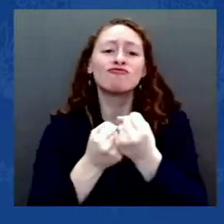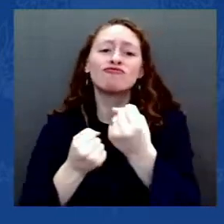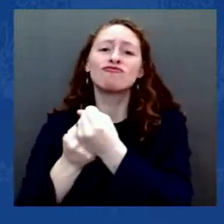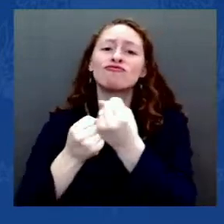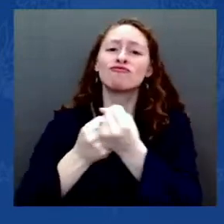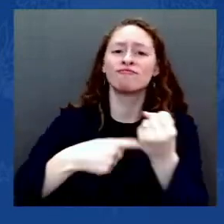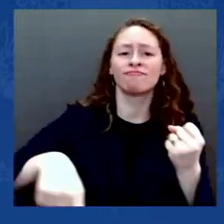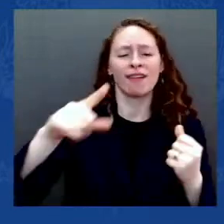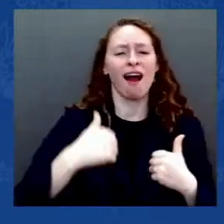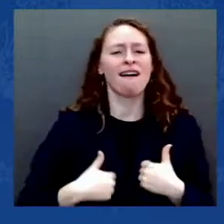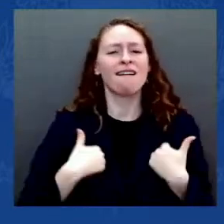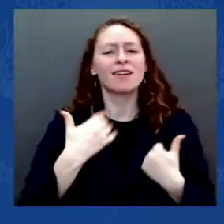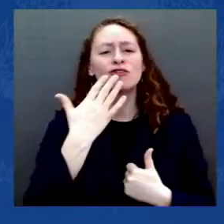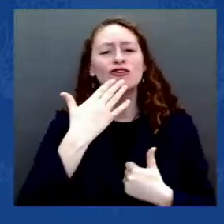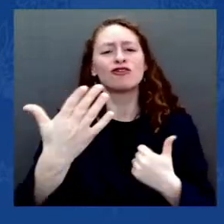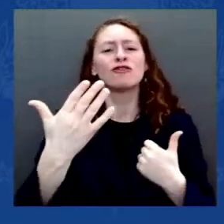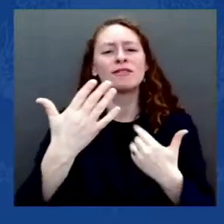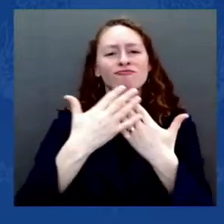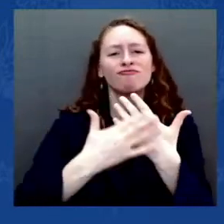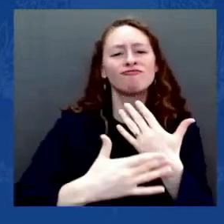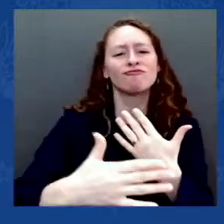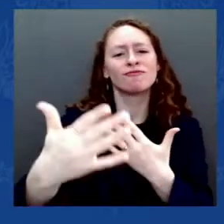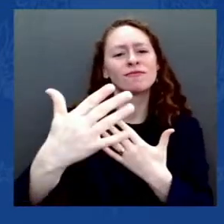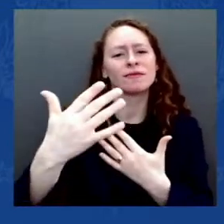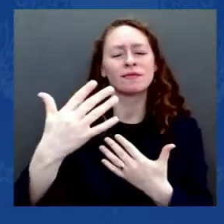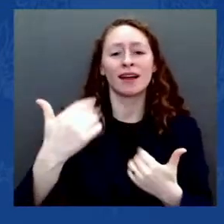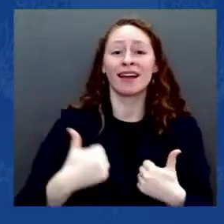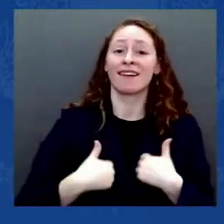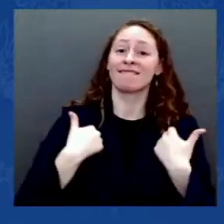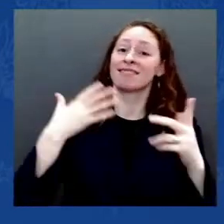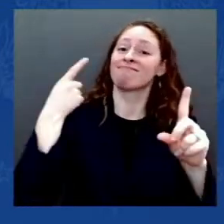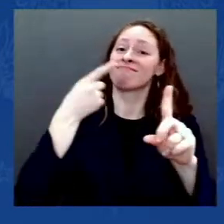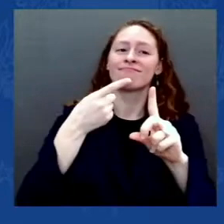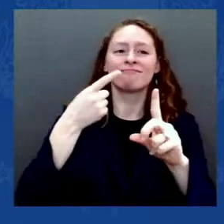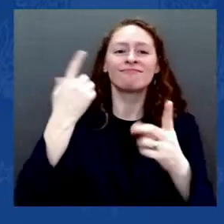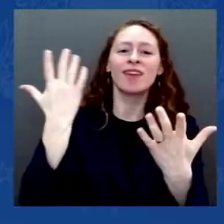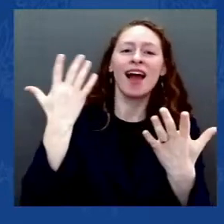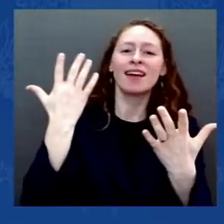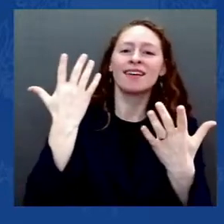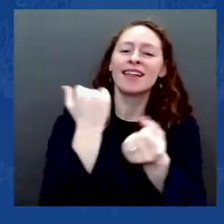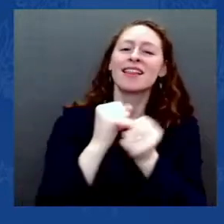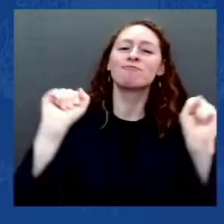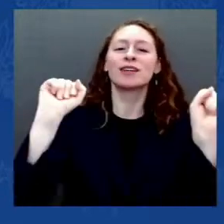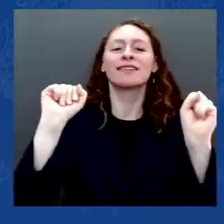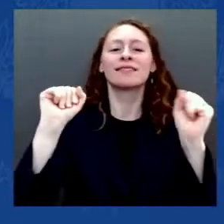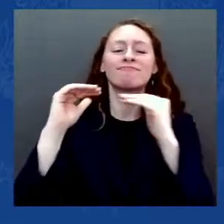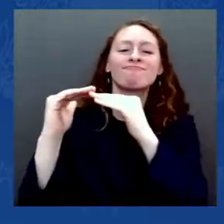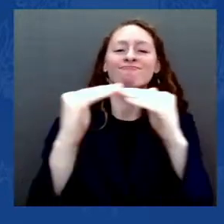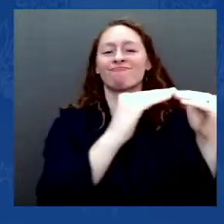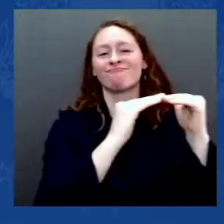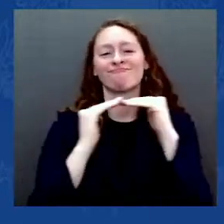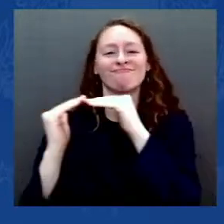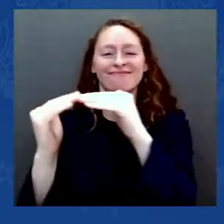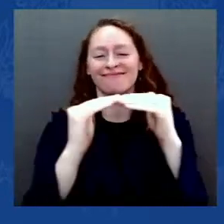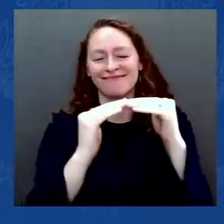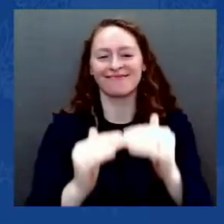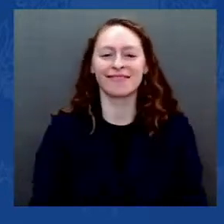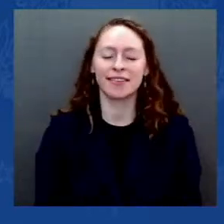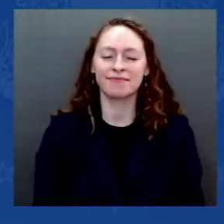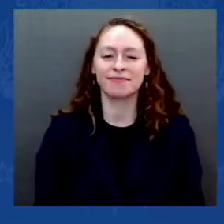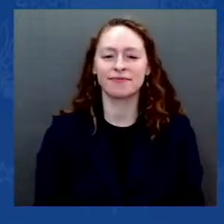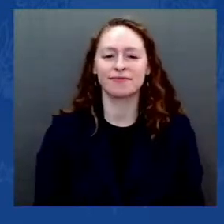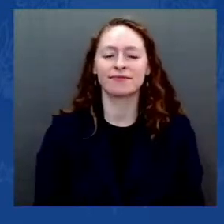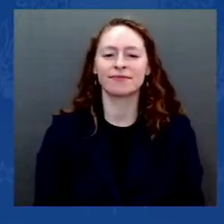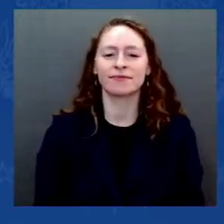ourselves and to our prosperity and prosperity. That is the preamble of the Constitution that